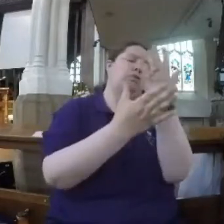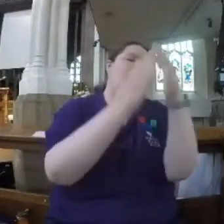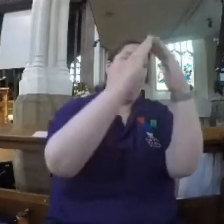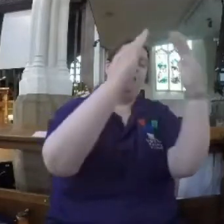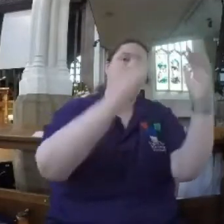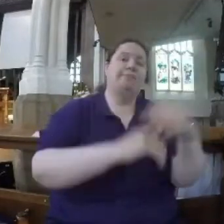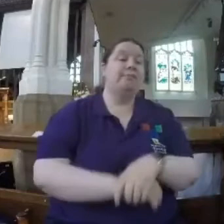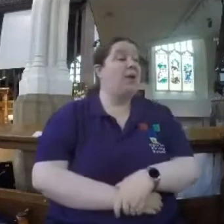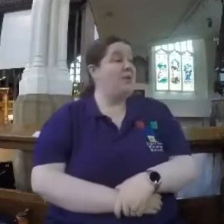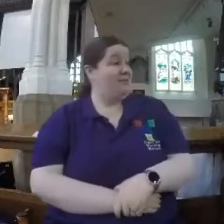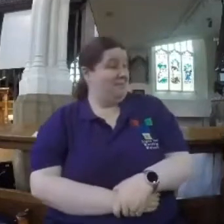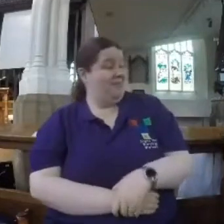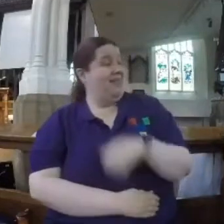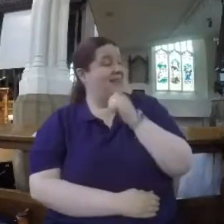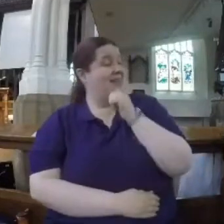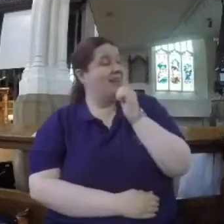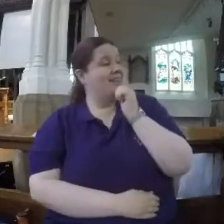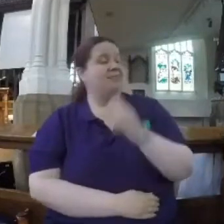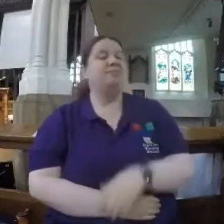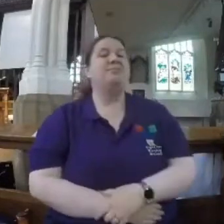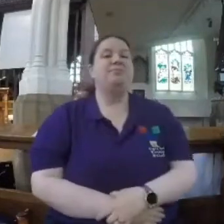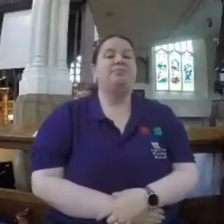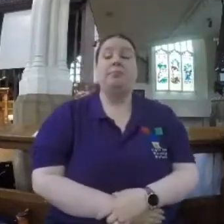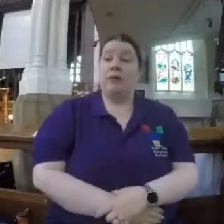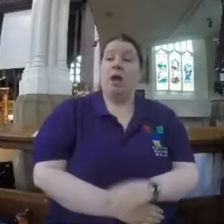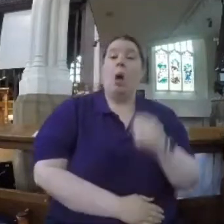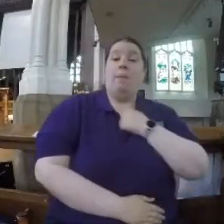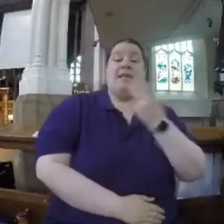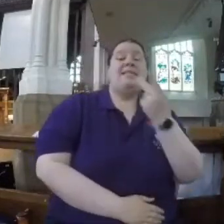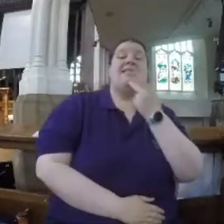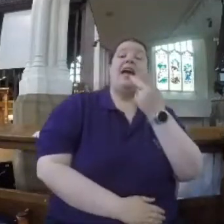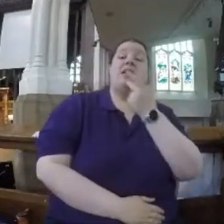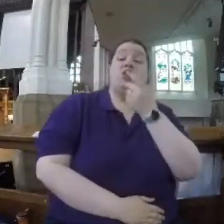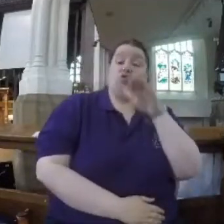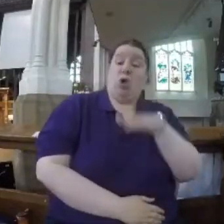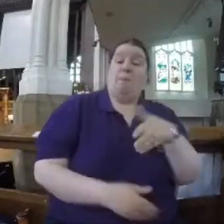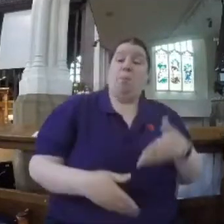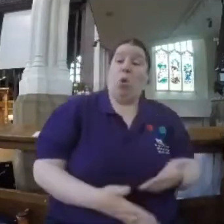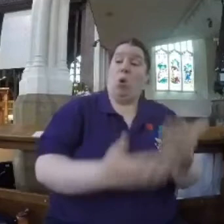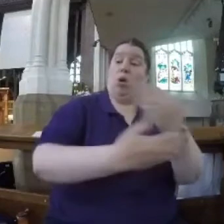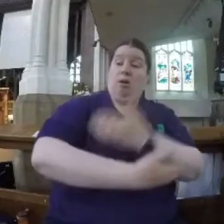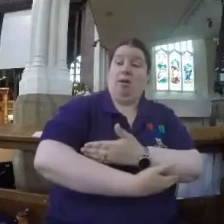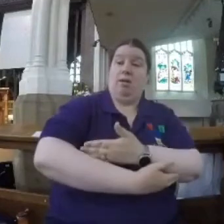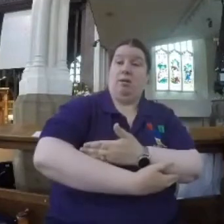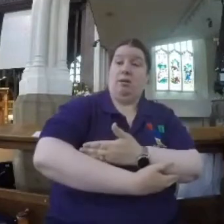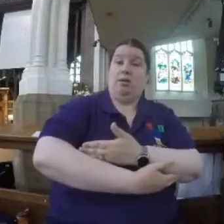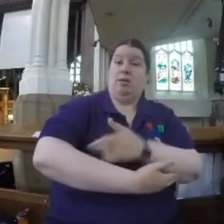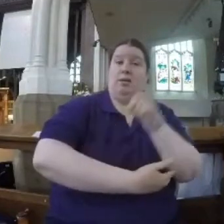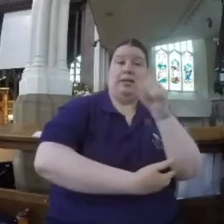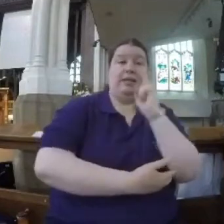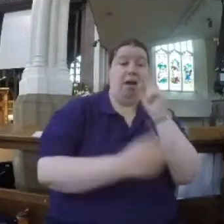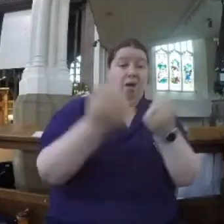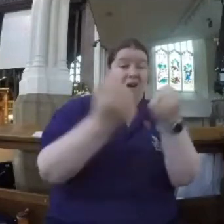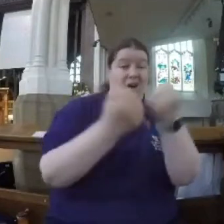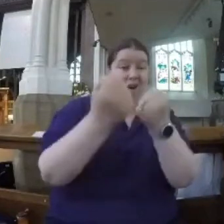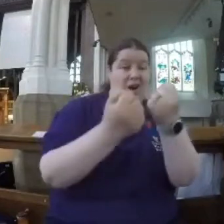well, that's nice. The first woman continued, when my second child was born, my husband brought me that beautiful Porsche. can